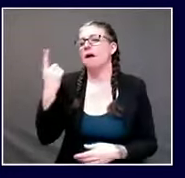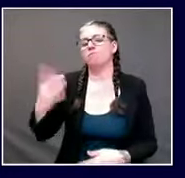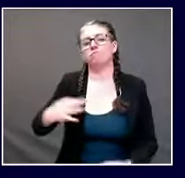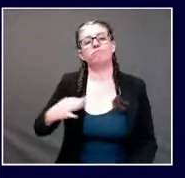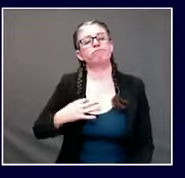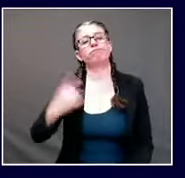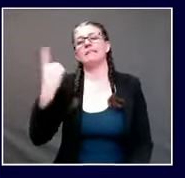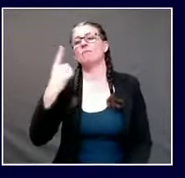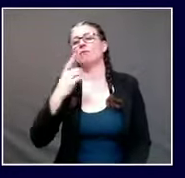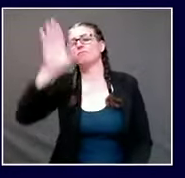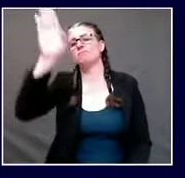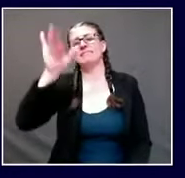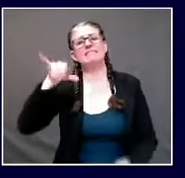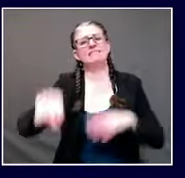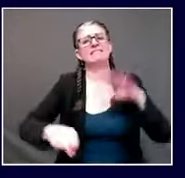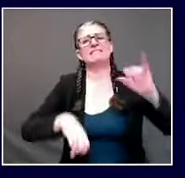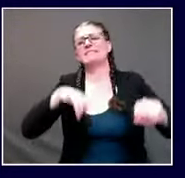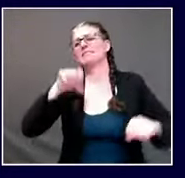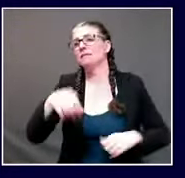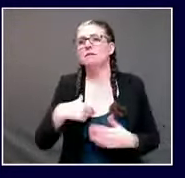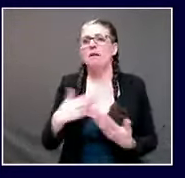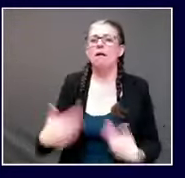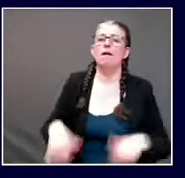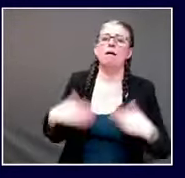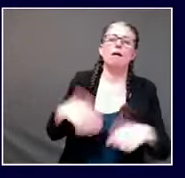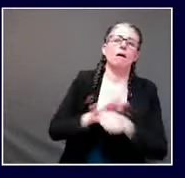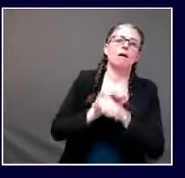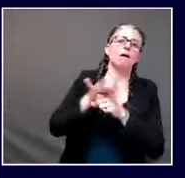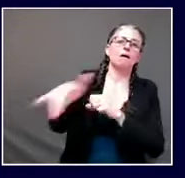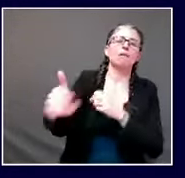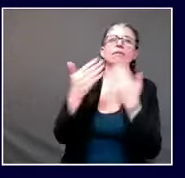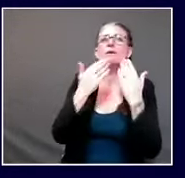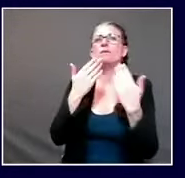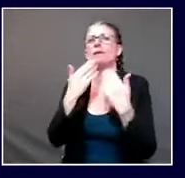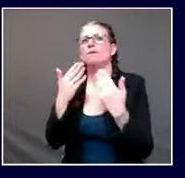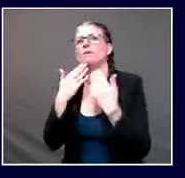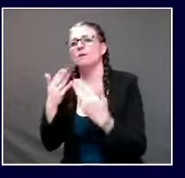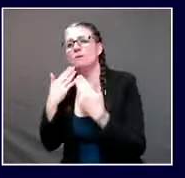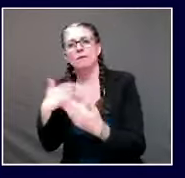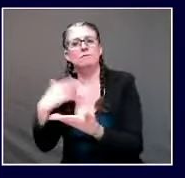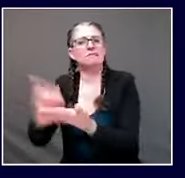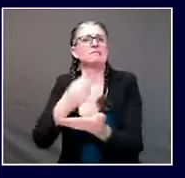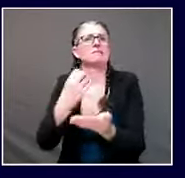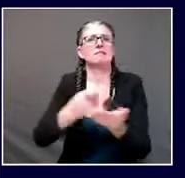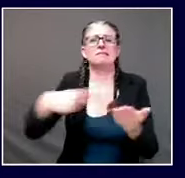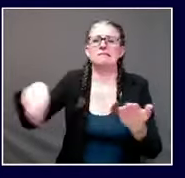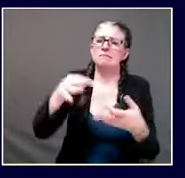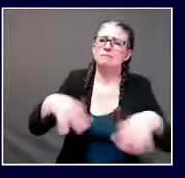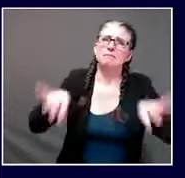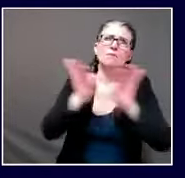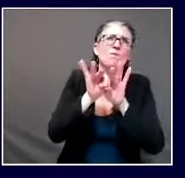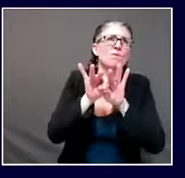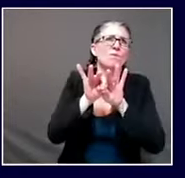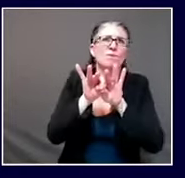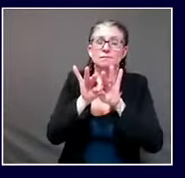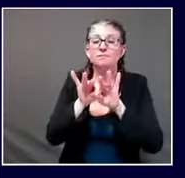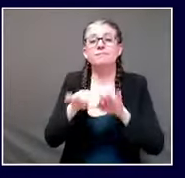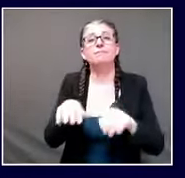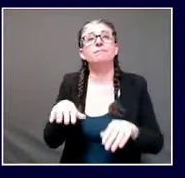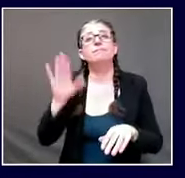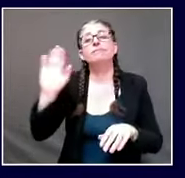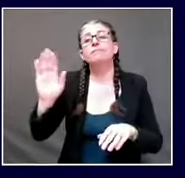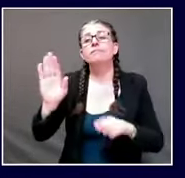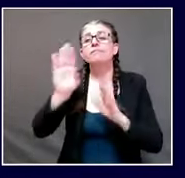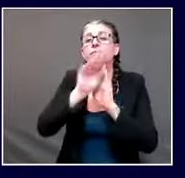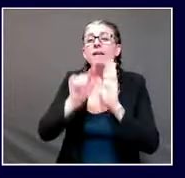being able to tap into volunteers some of whom have expertise that we may not have had was very very helpful for our